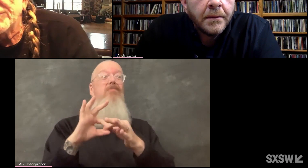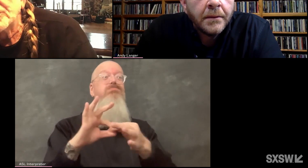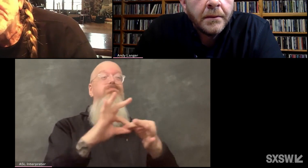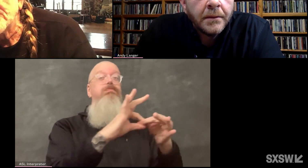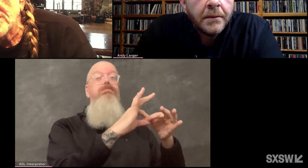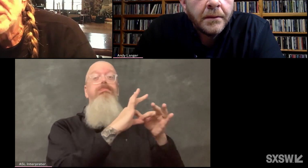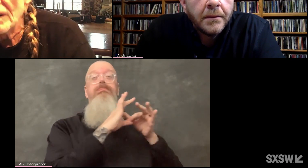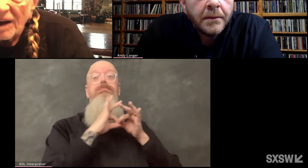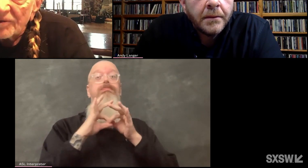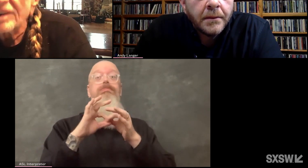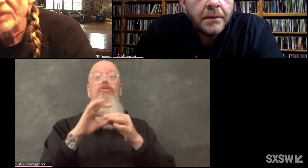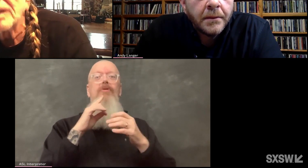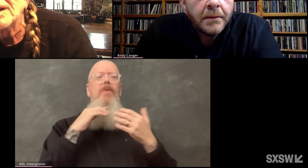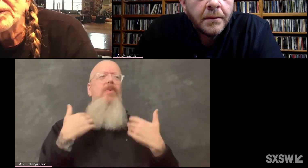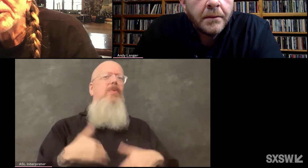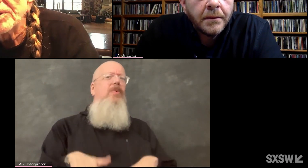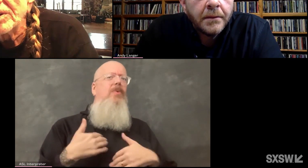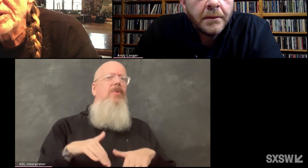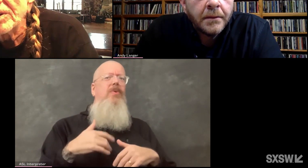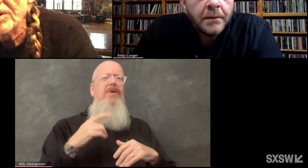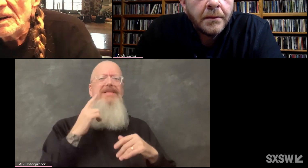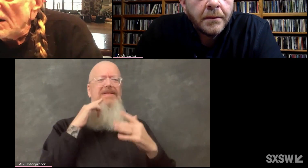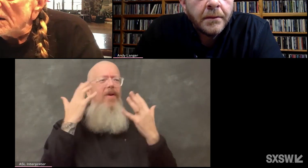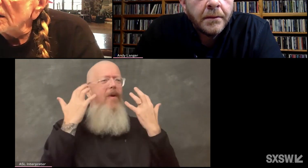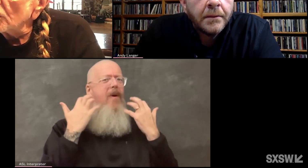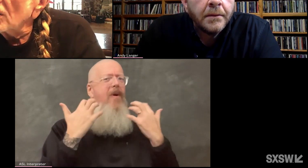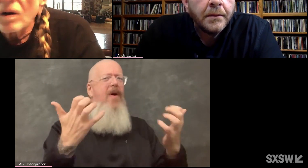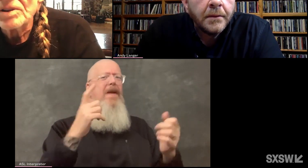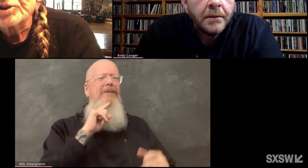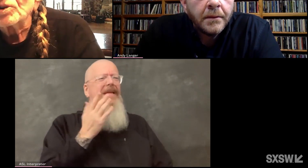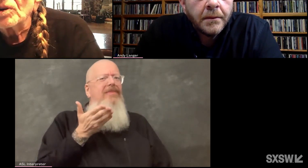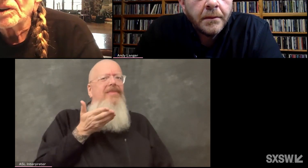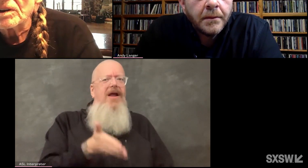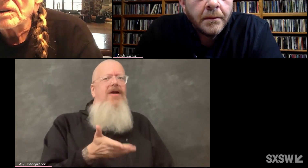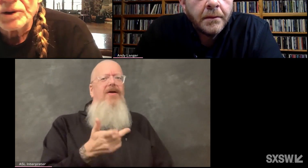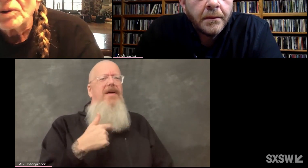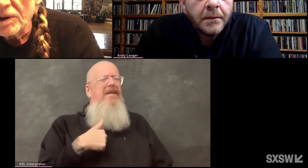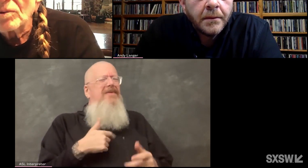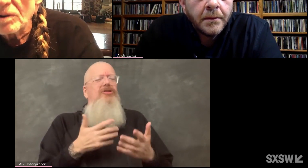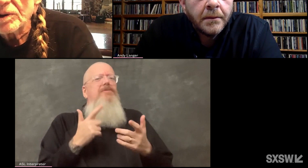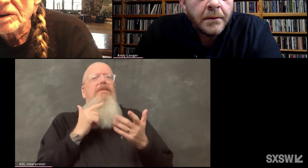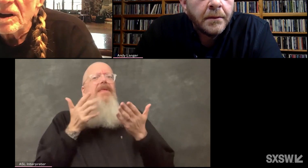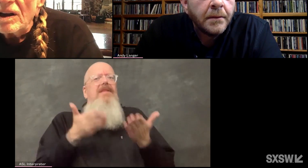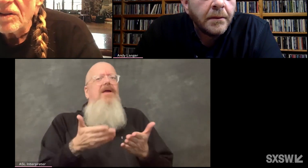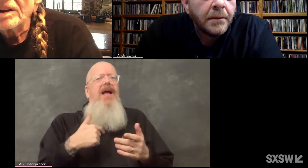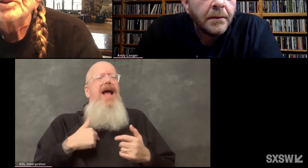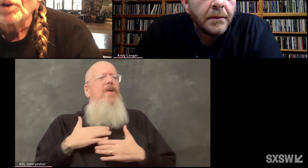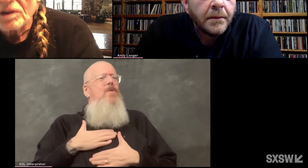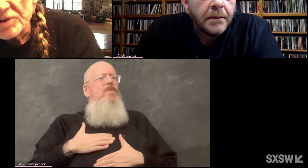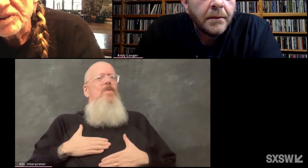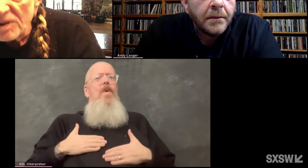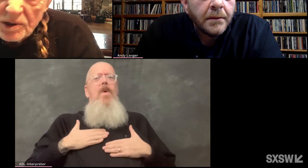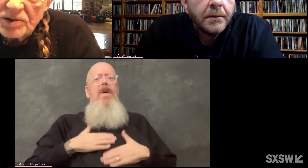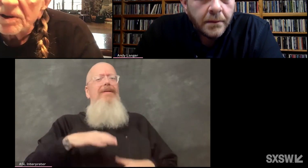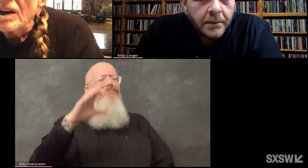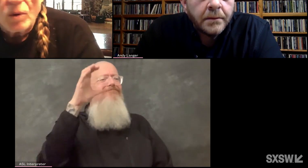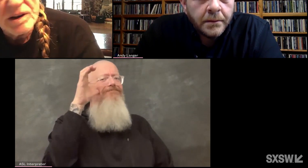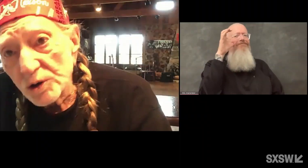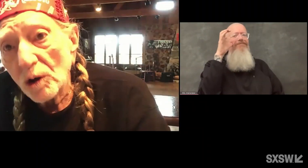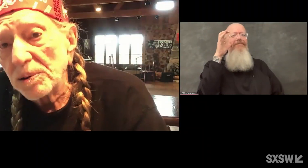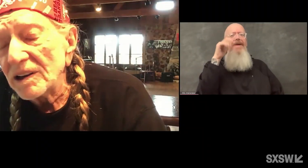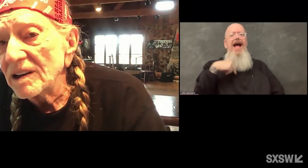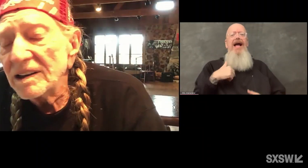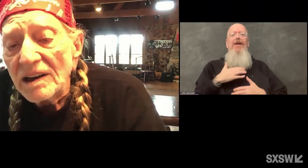I'm glad to be there. And I think they're glad to be there. And we're all enjoying doing what we, they enjoy listening to music.